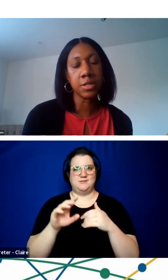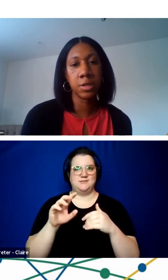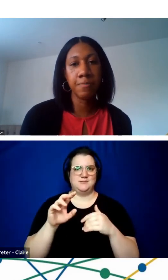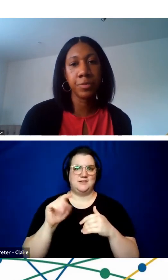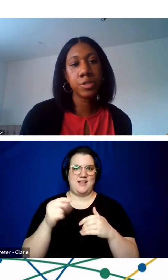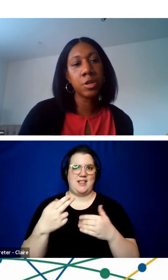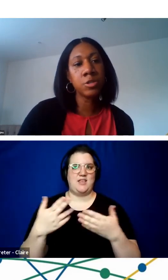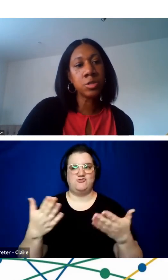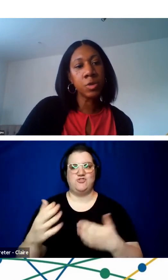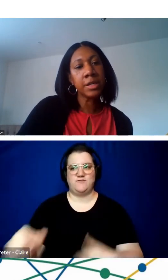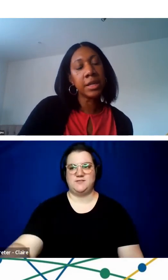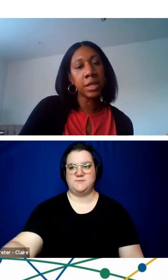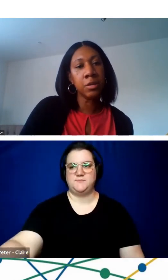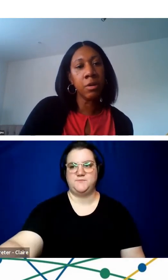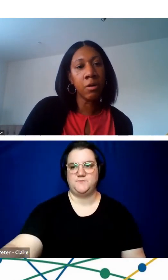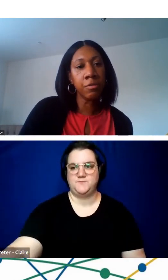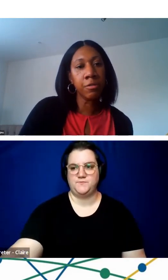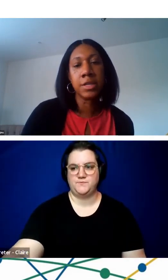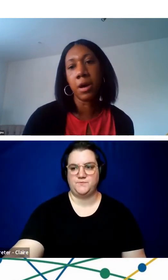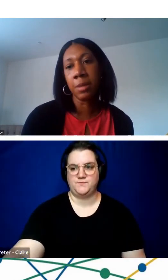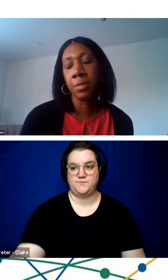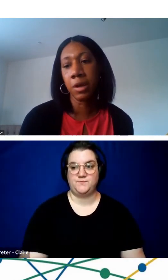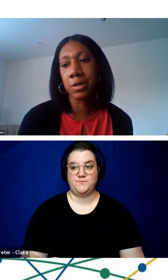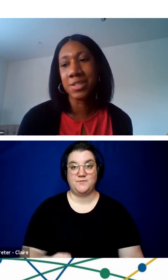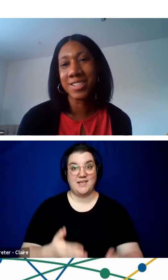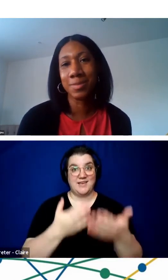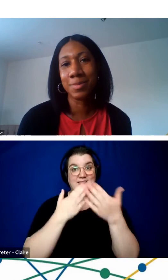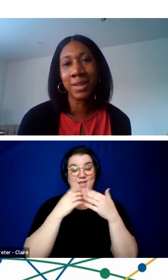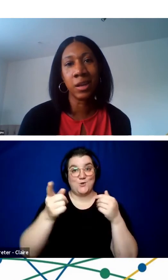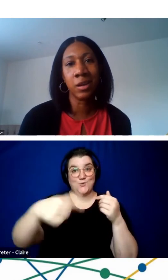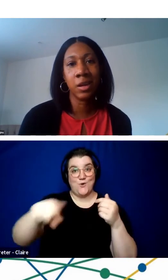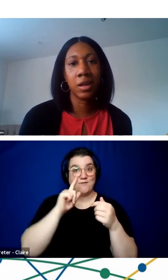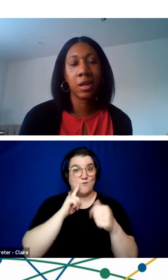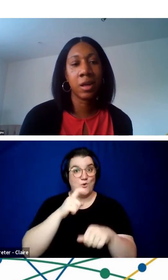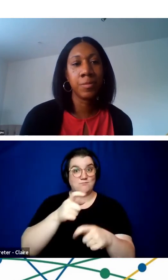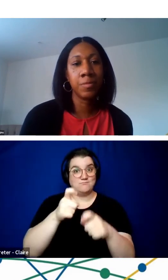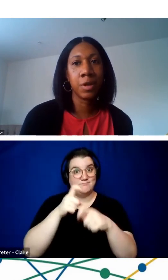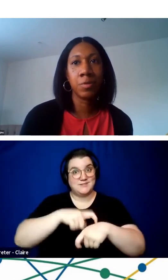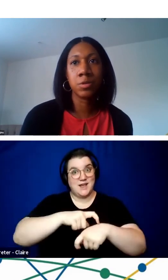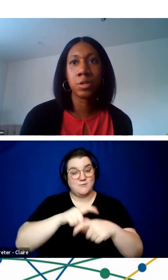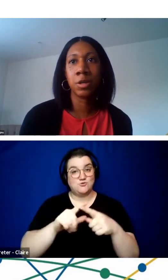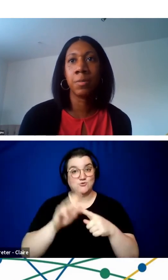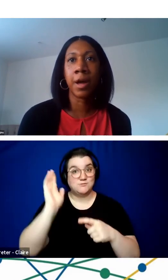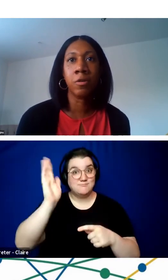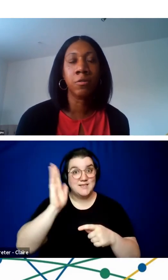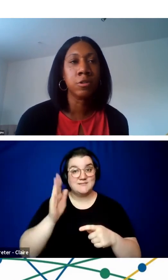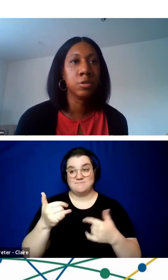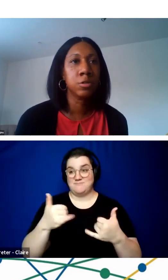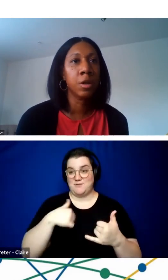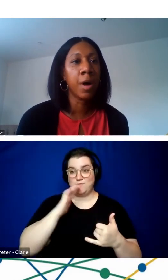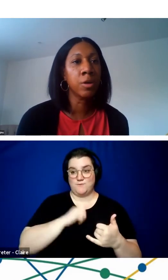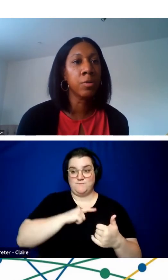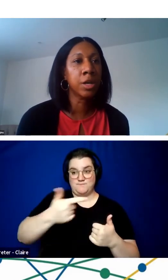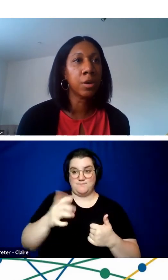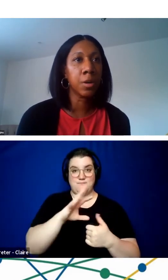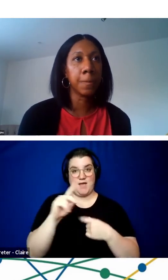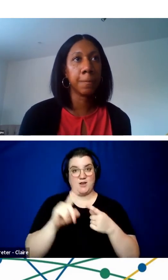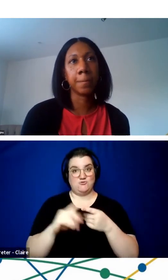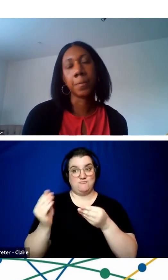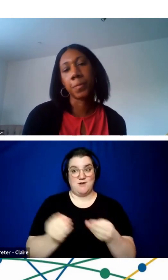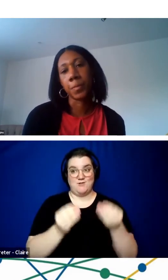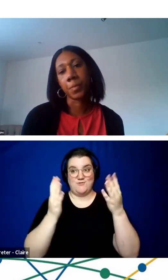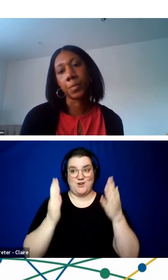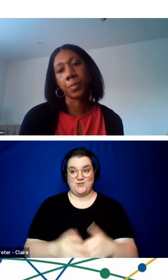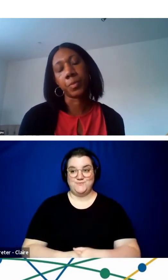service. So I just want to thank you all for the time to speak, and I will turn it back over to the moderator.